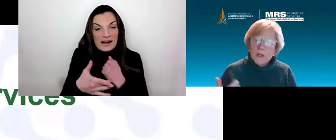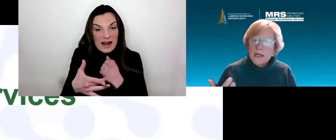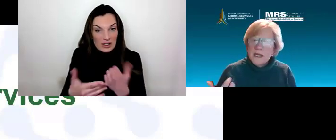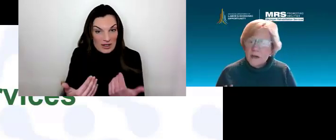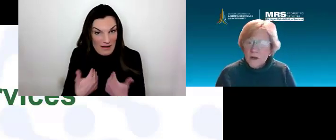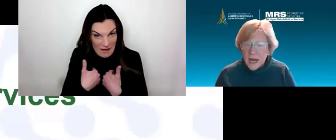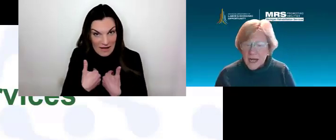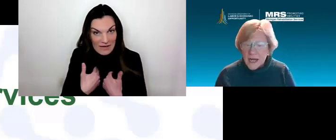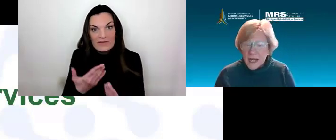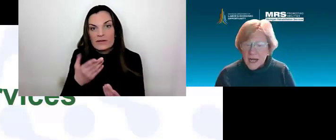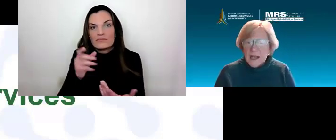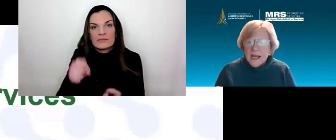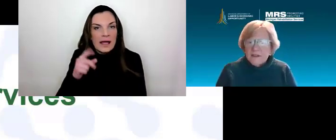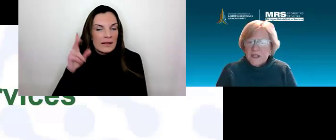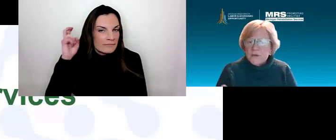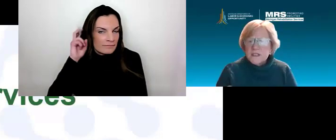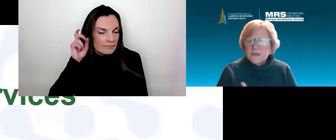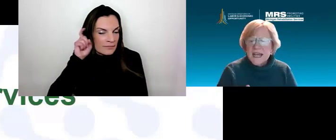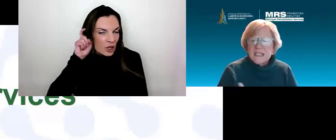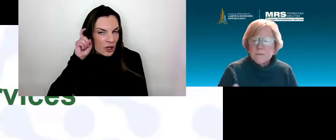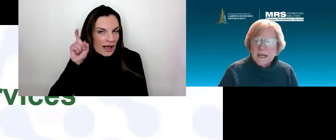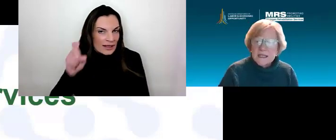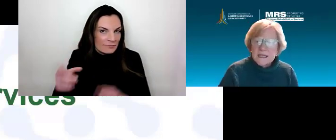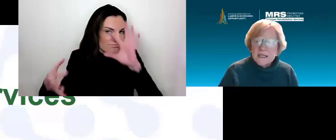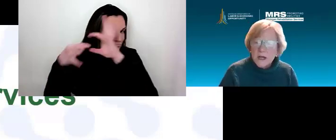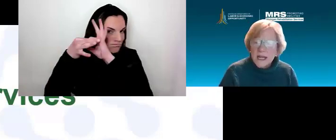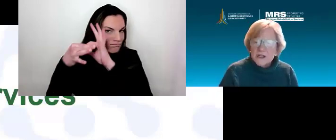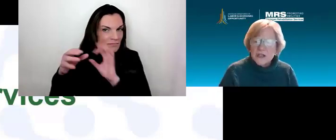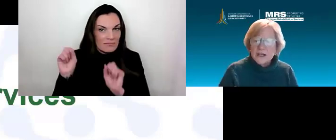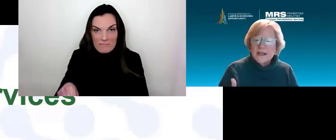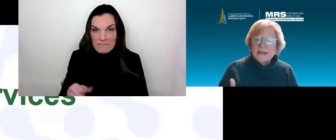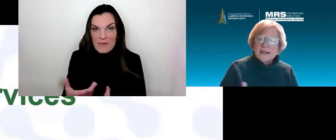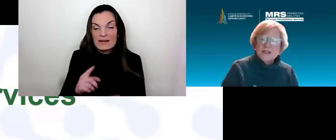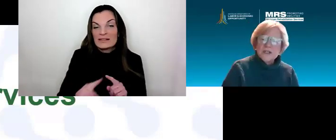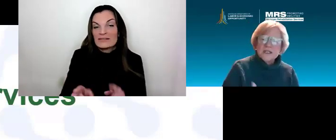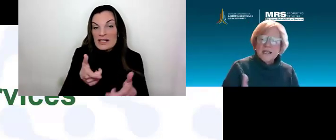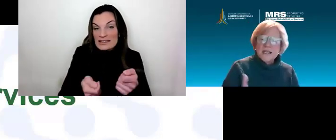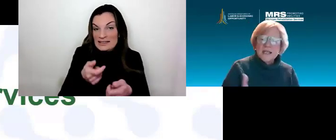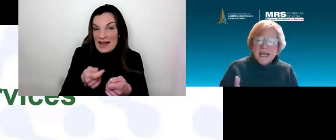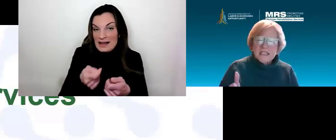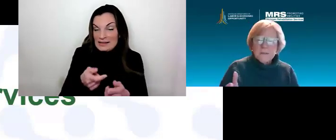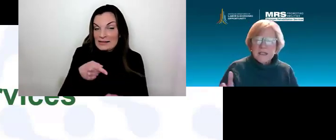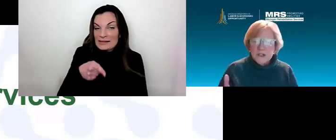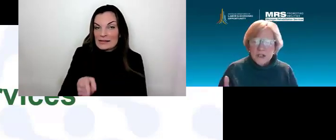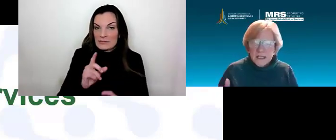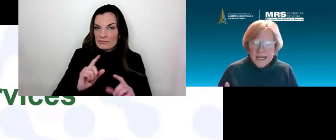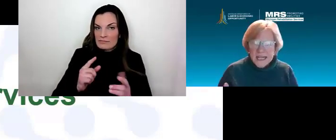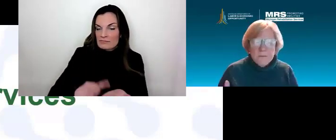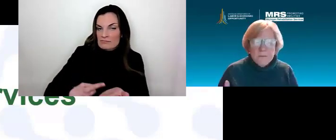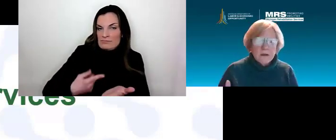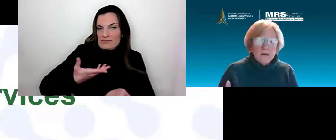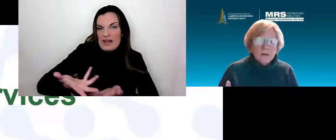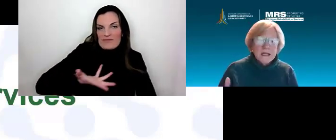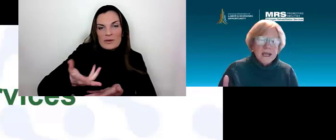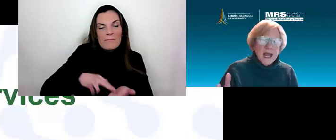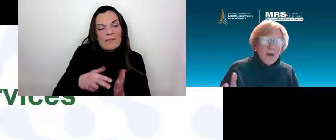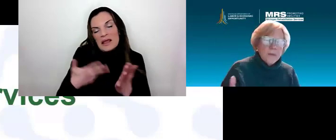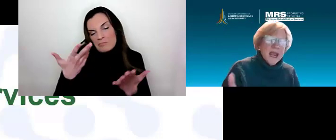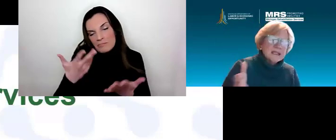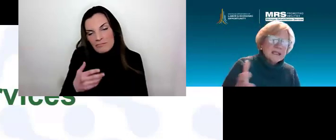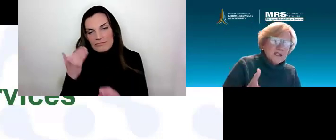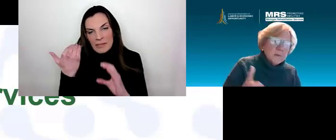compatible hearing aids. And the use of text-based communication such as text messages and emails